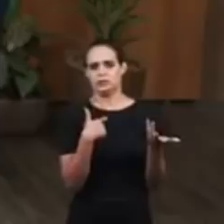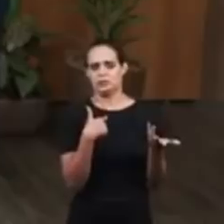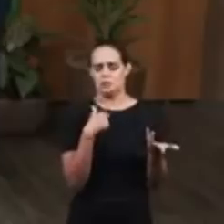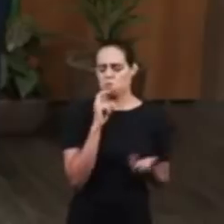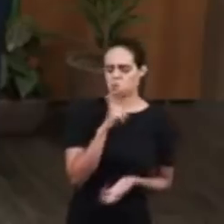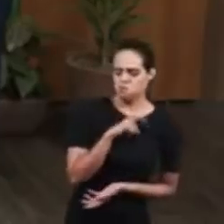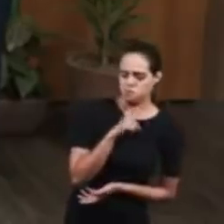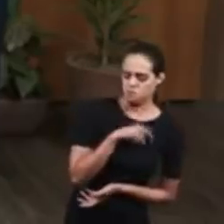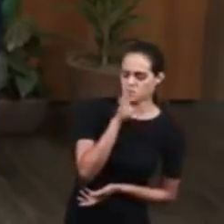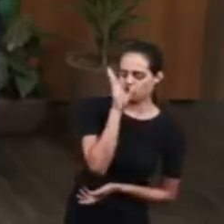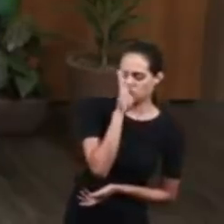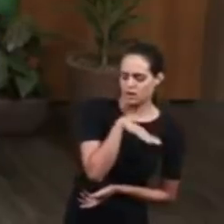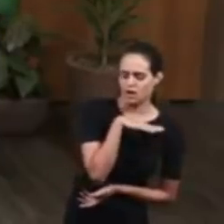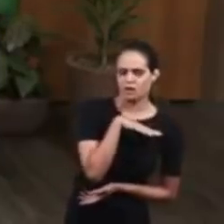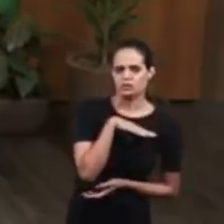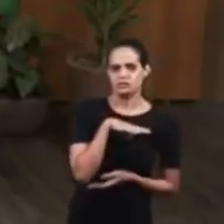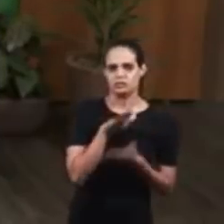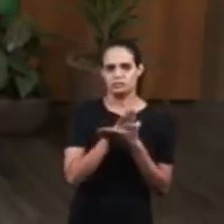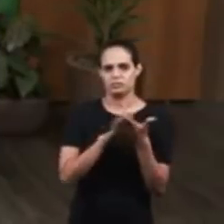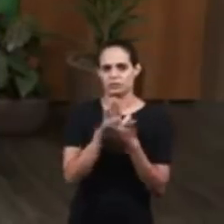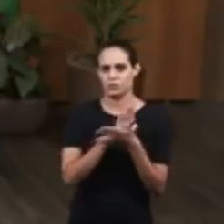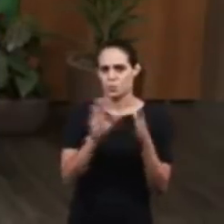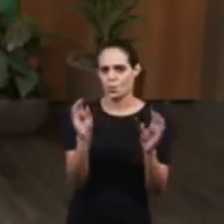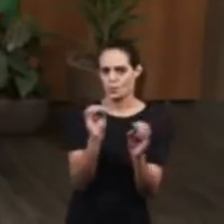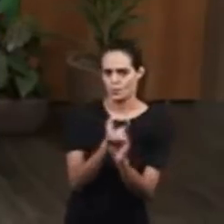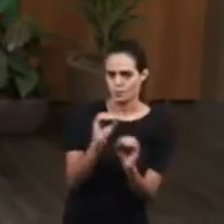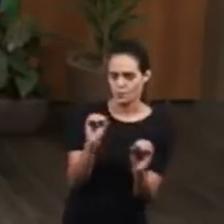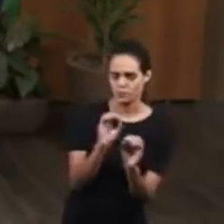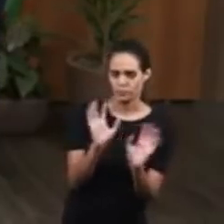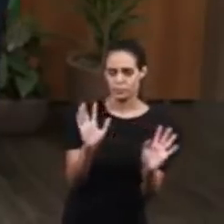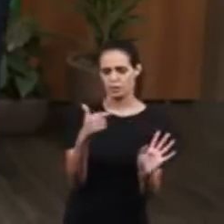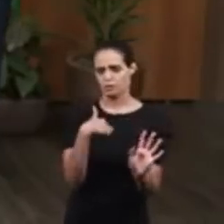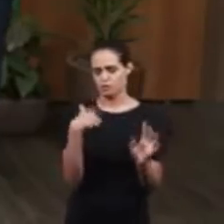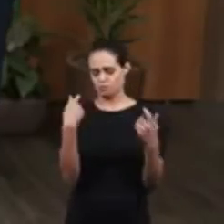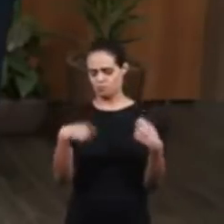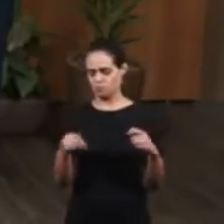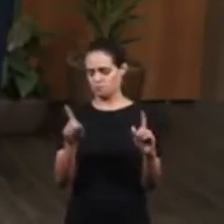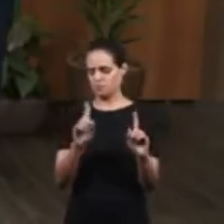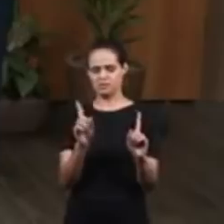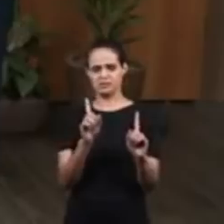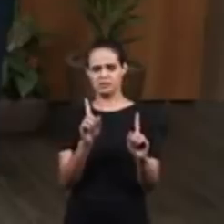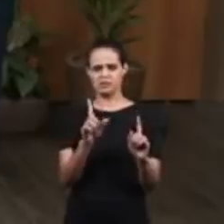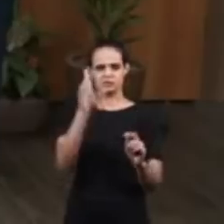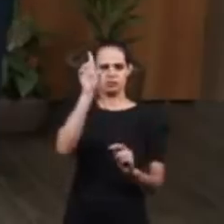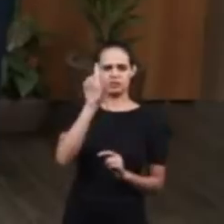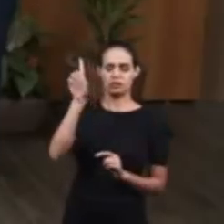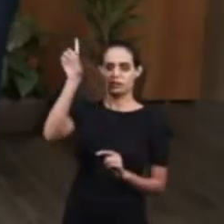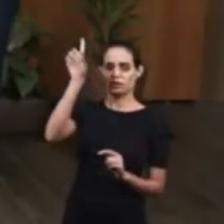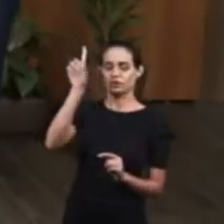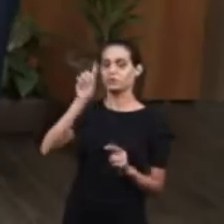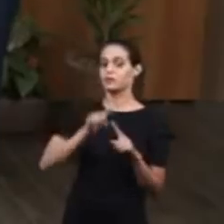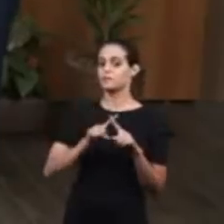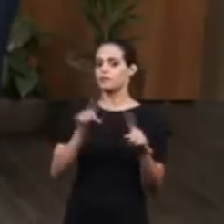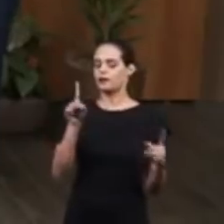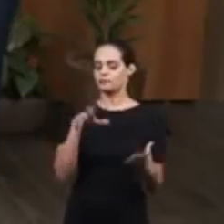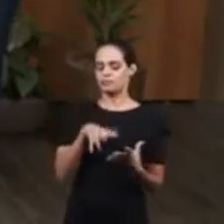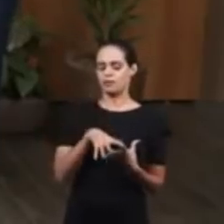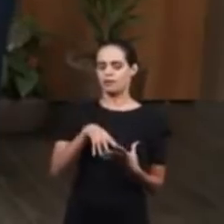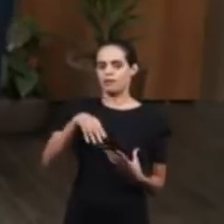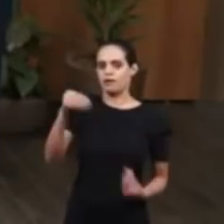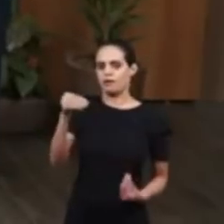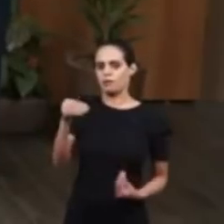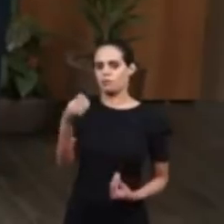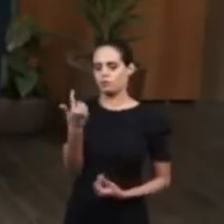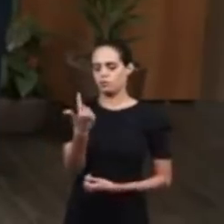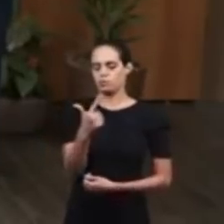anyone's way. I wish everyone the best. I don't need God. But we